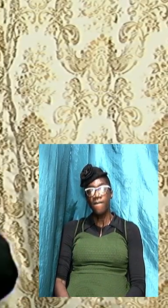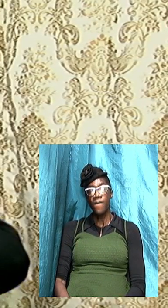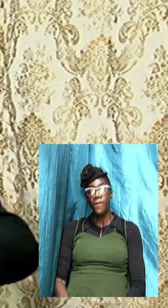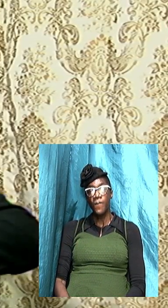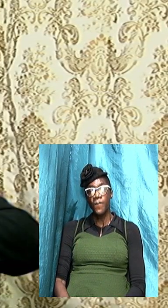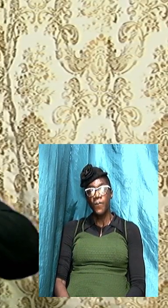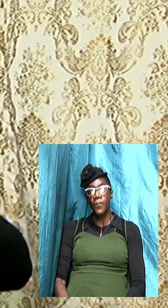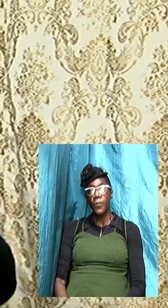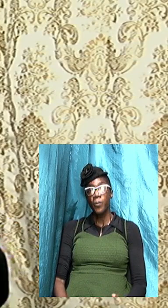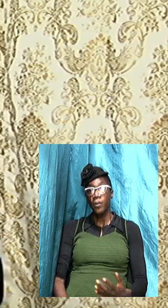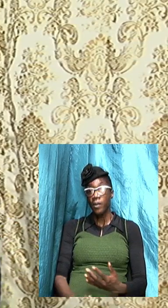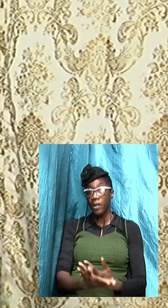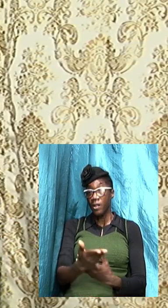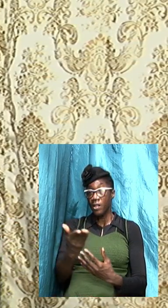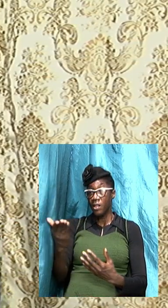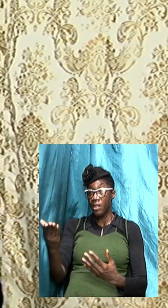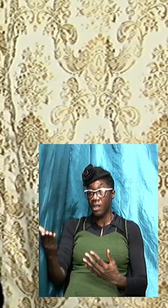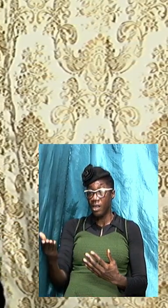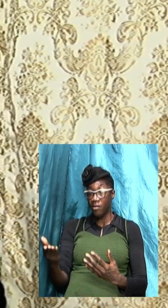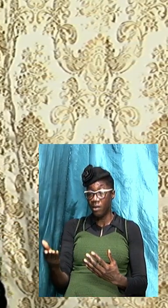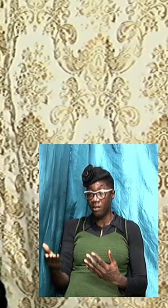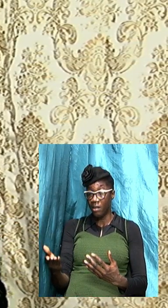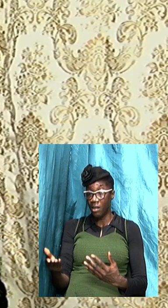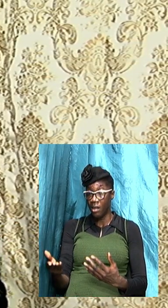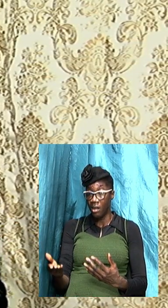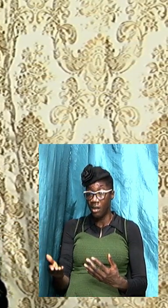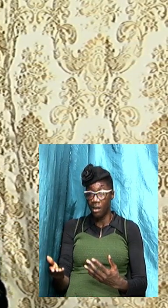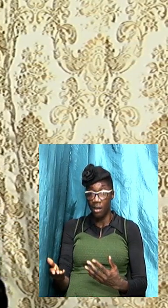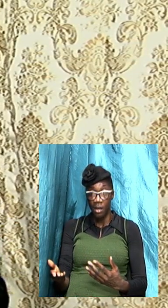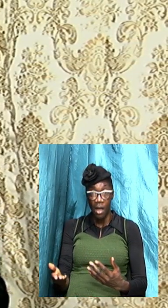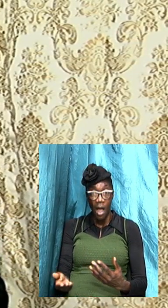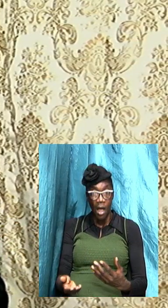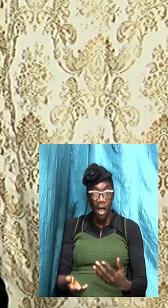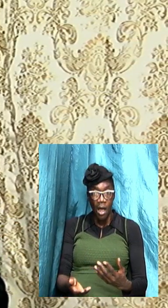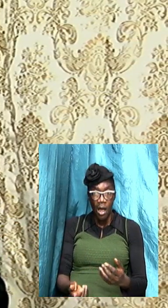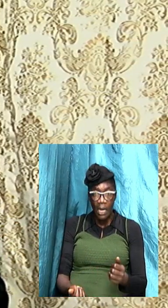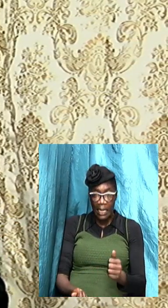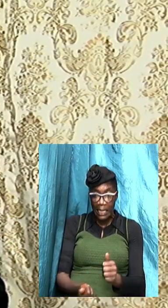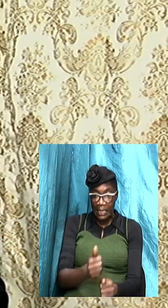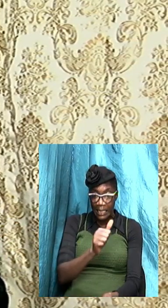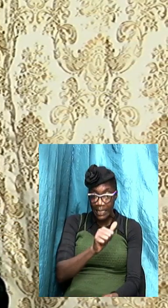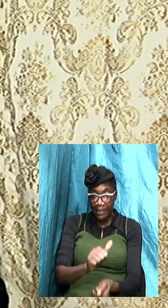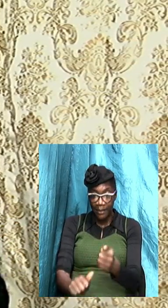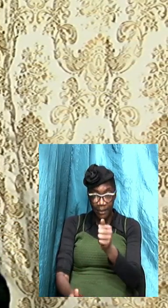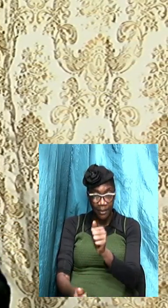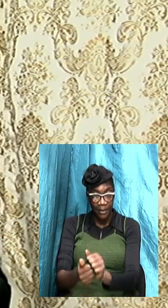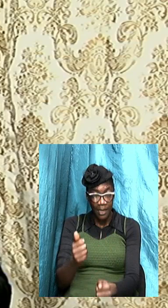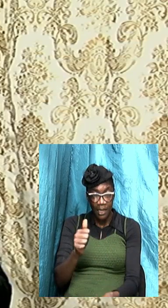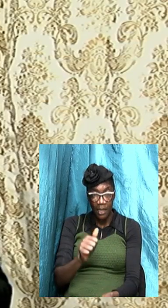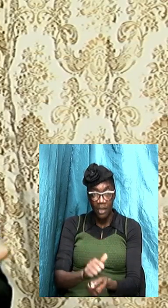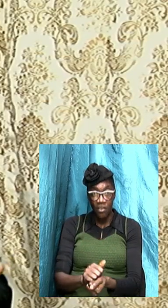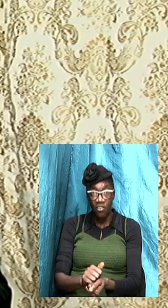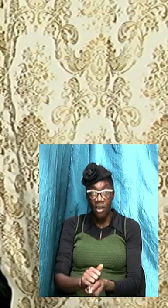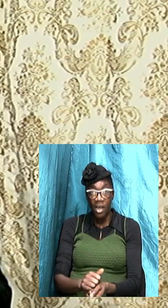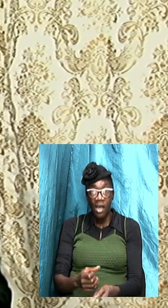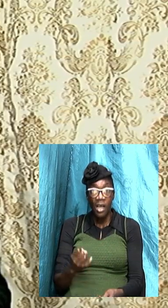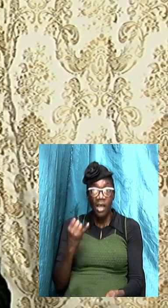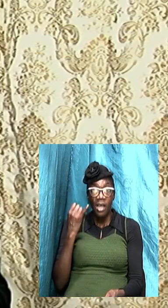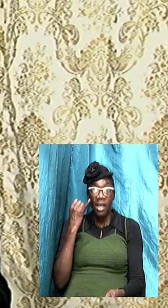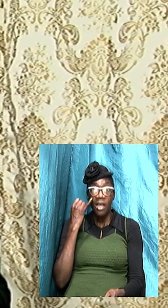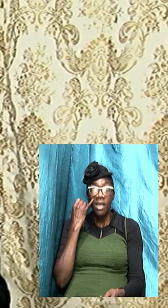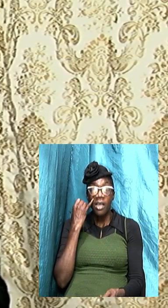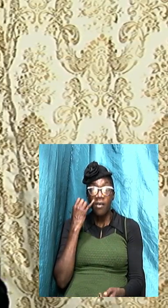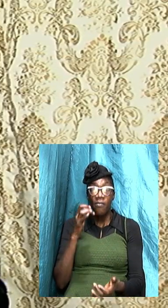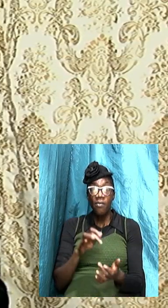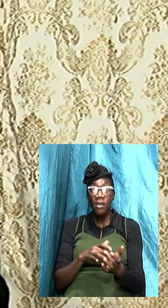but there is a danger that lies for some folks for if the Bible does